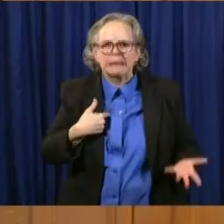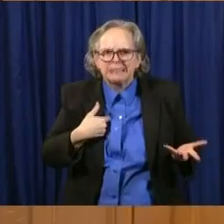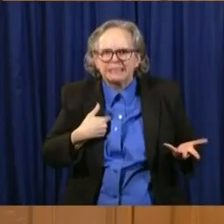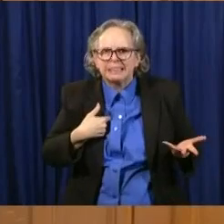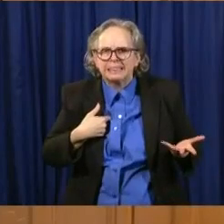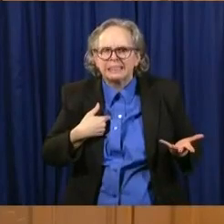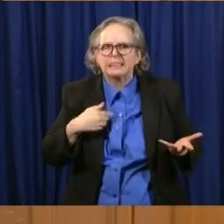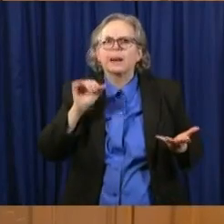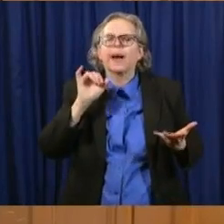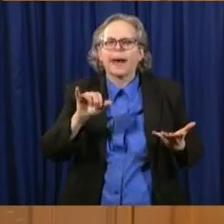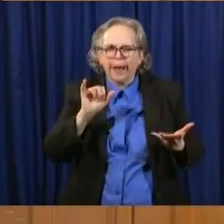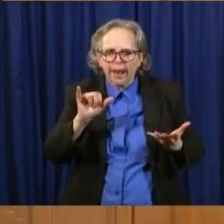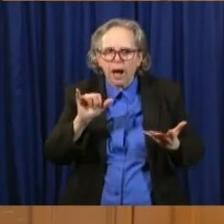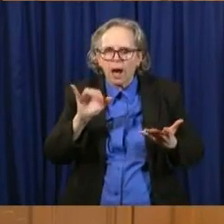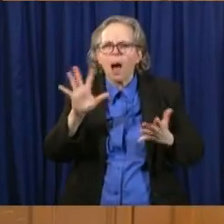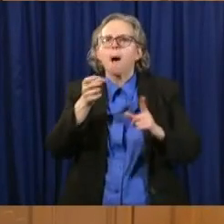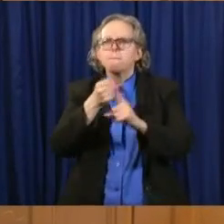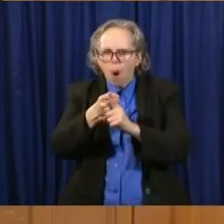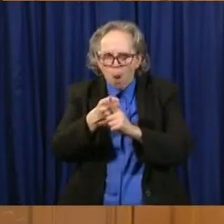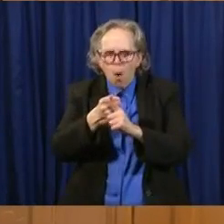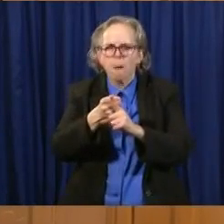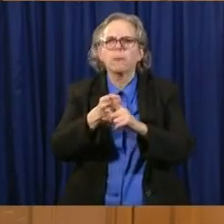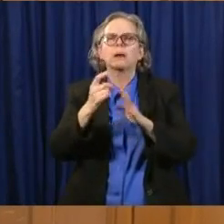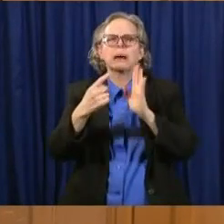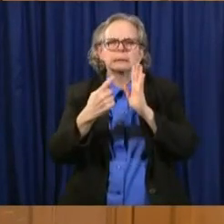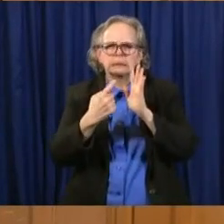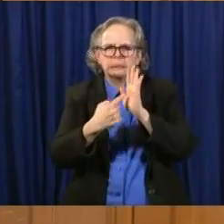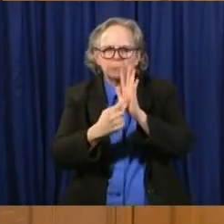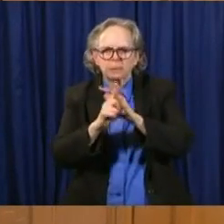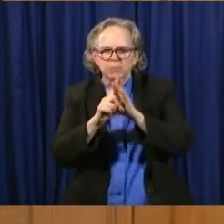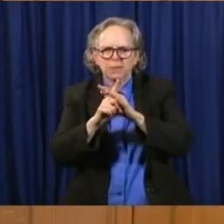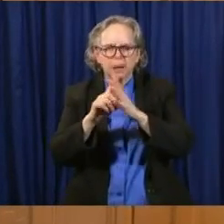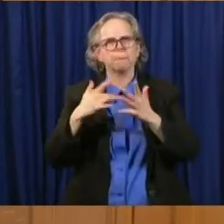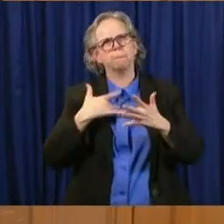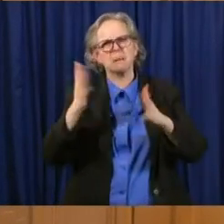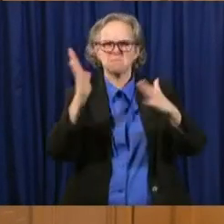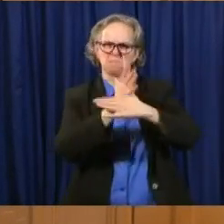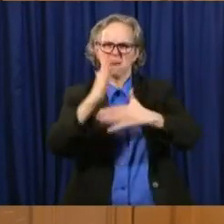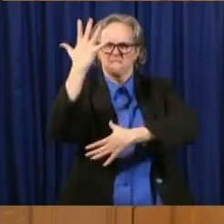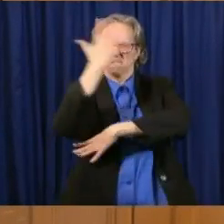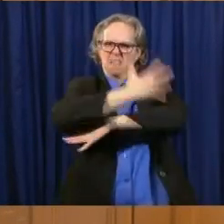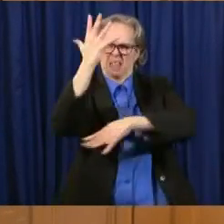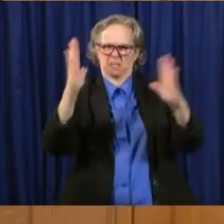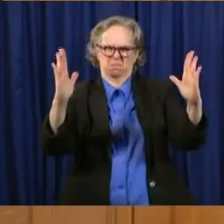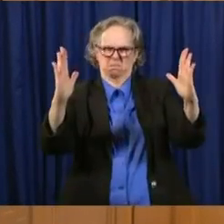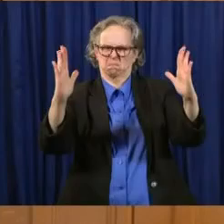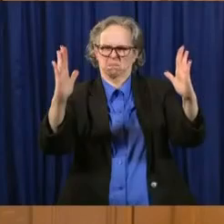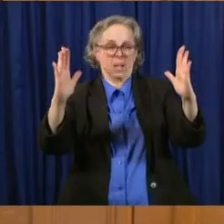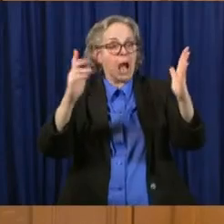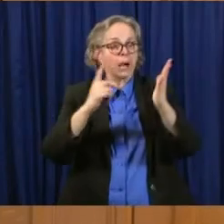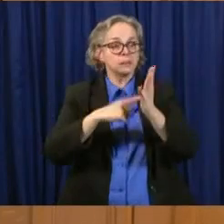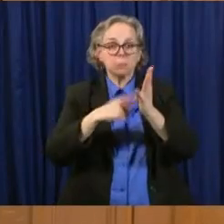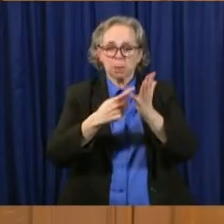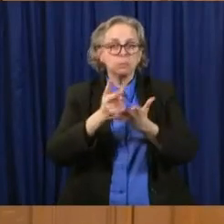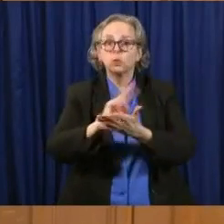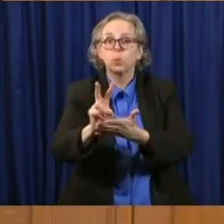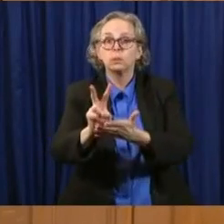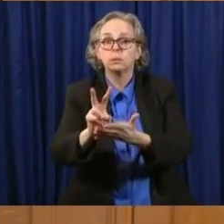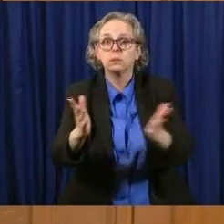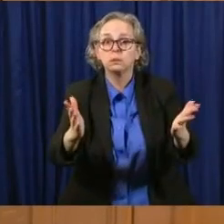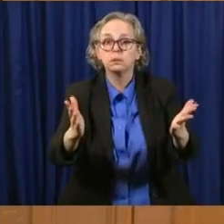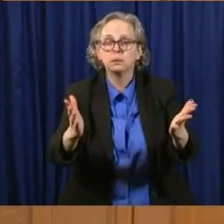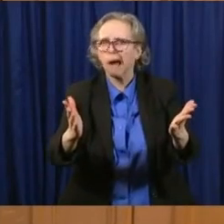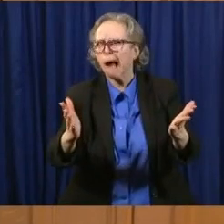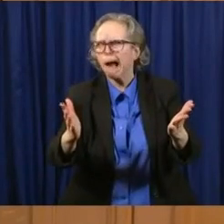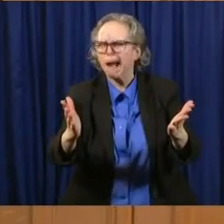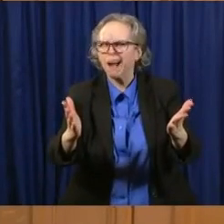as late as two weeks. And then it is days and days and days before someone who has this disease might get sick enough to be